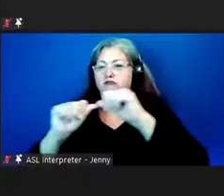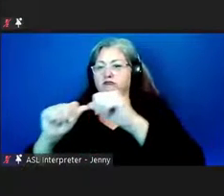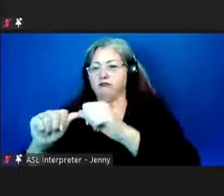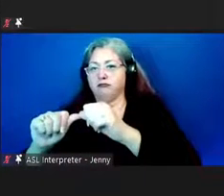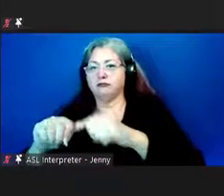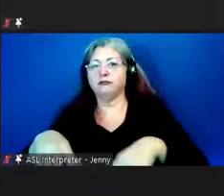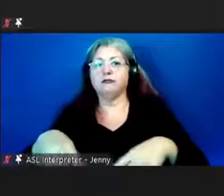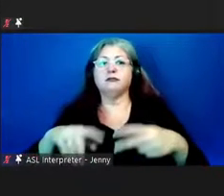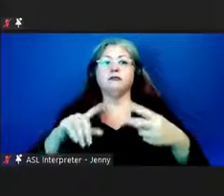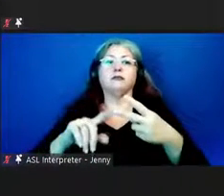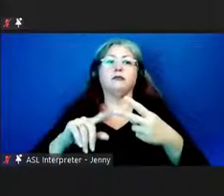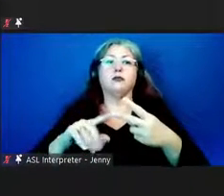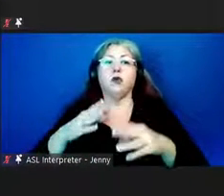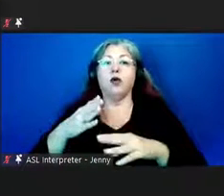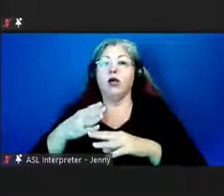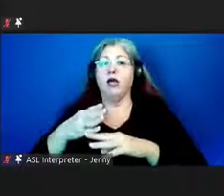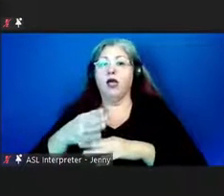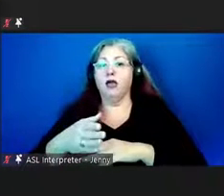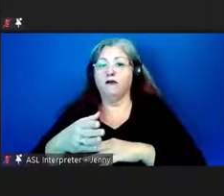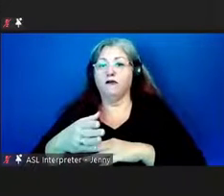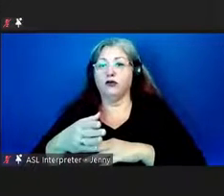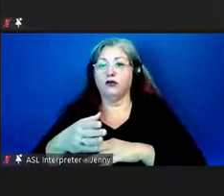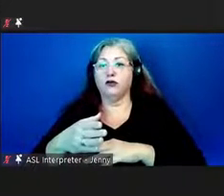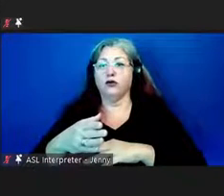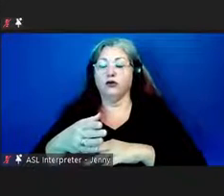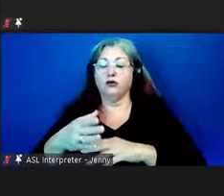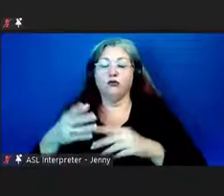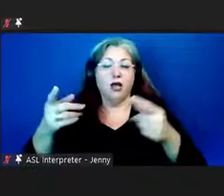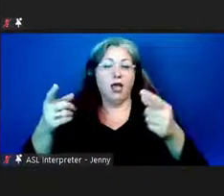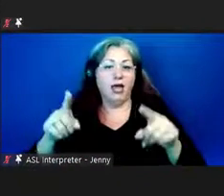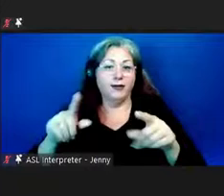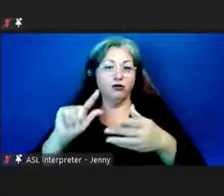And then after, then what happened?